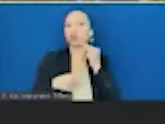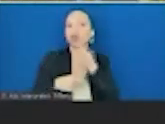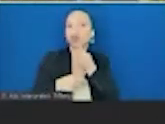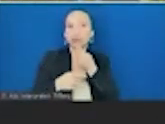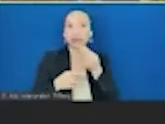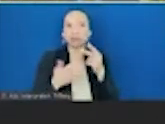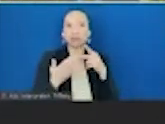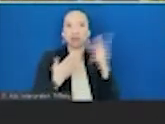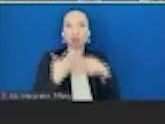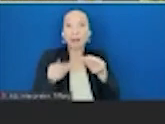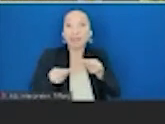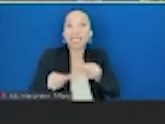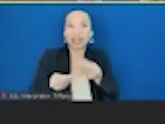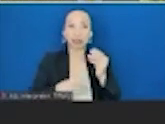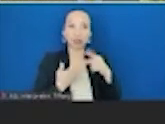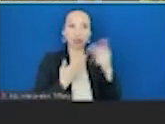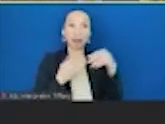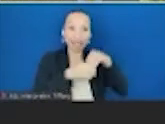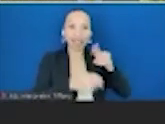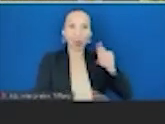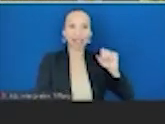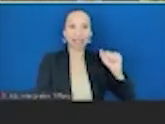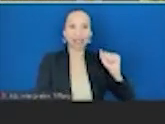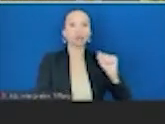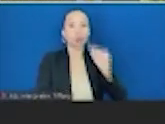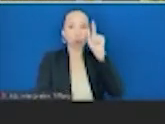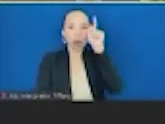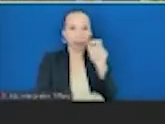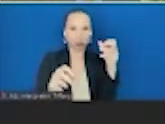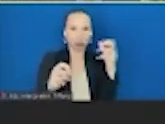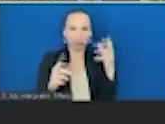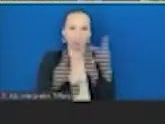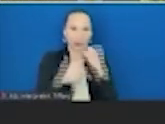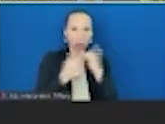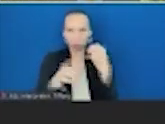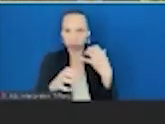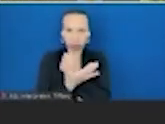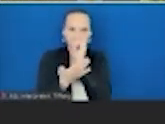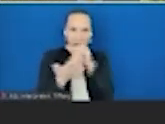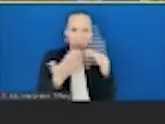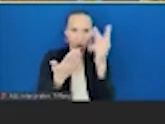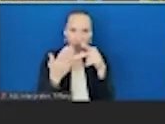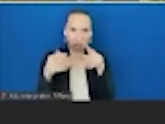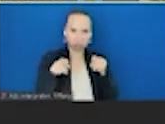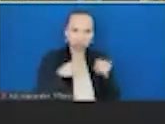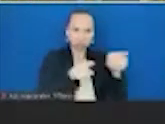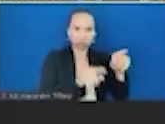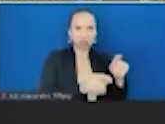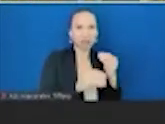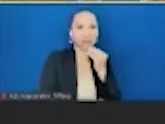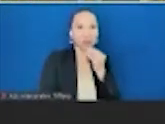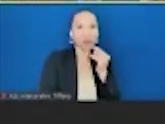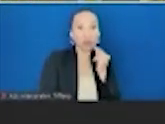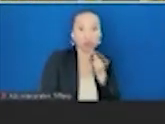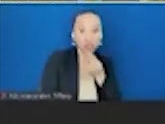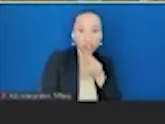States, and we have to use it to better leverage the program for nutrition, not just food access. There's many options that have been discussed, and so